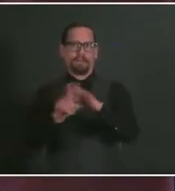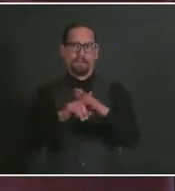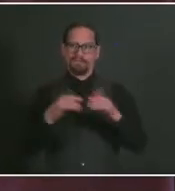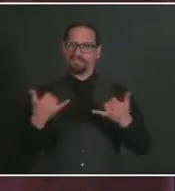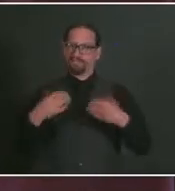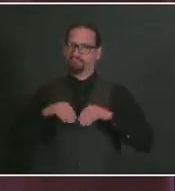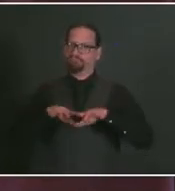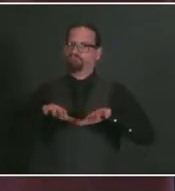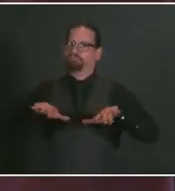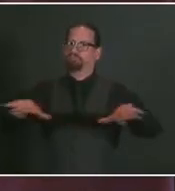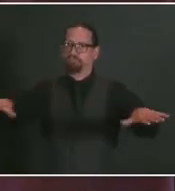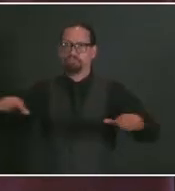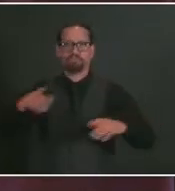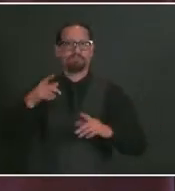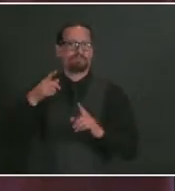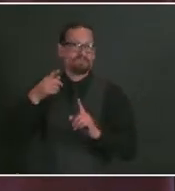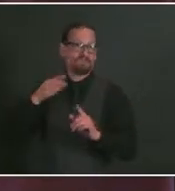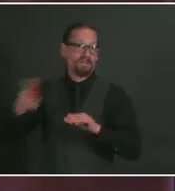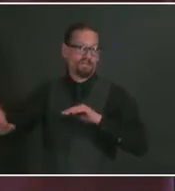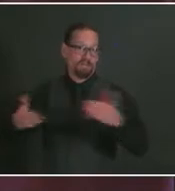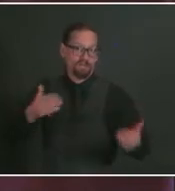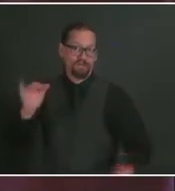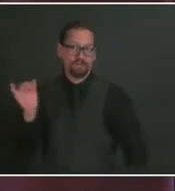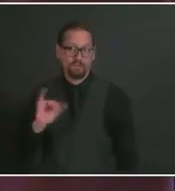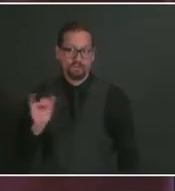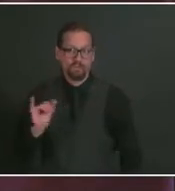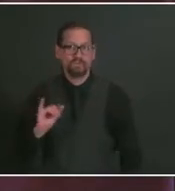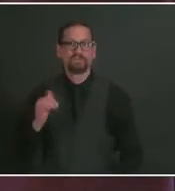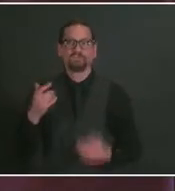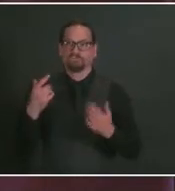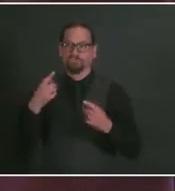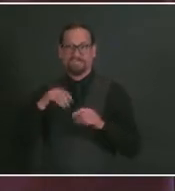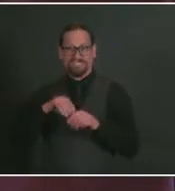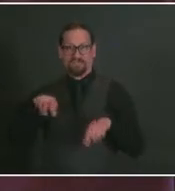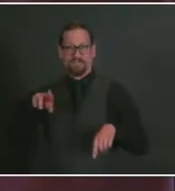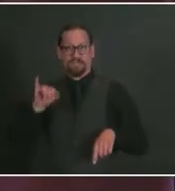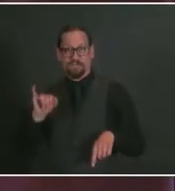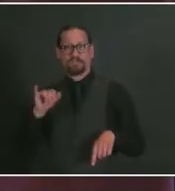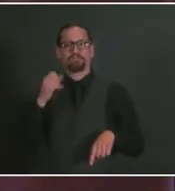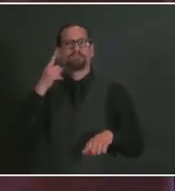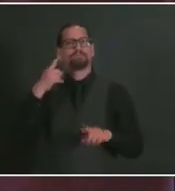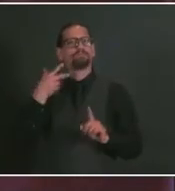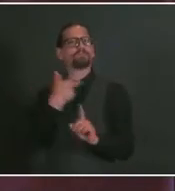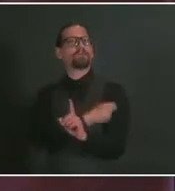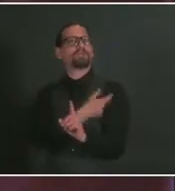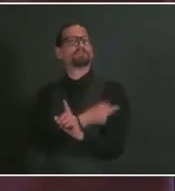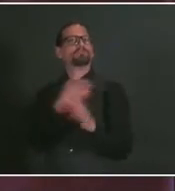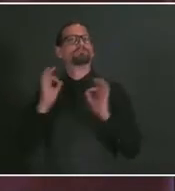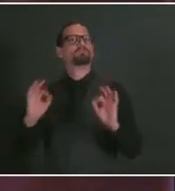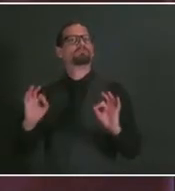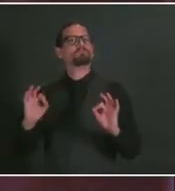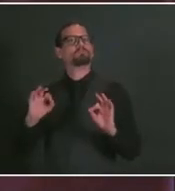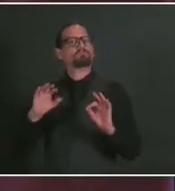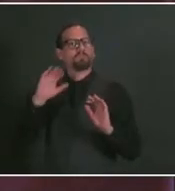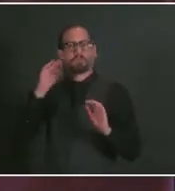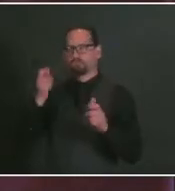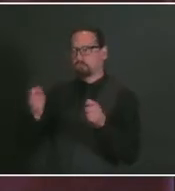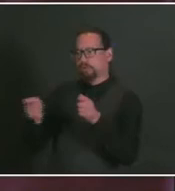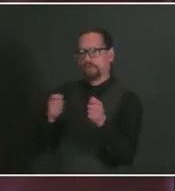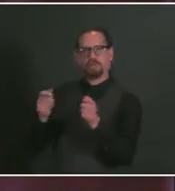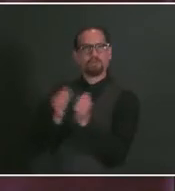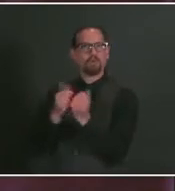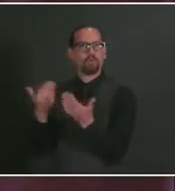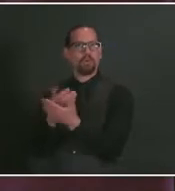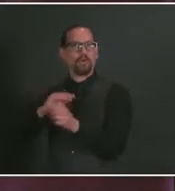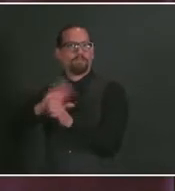And those are now circulating here in Rhode Island. But we're lucky that the vaccines are effective against that. And as an example of this, at this very time, if you